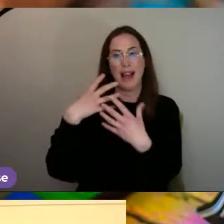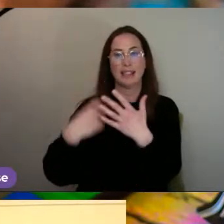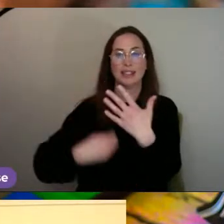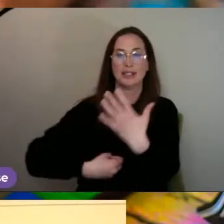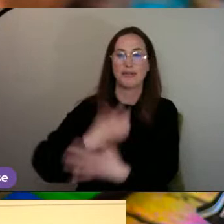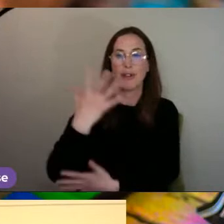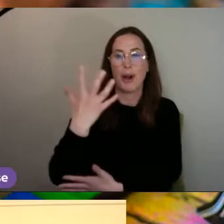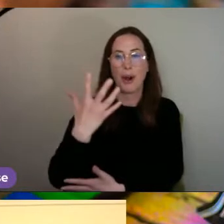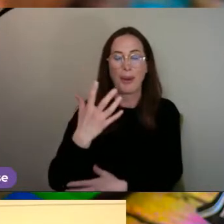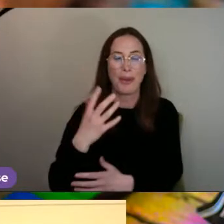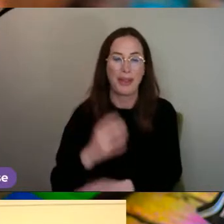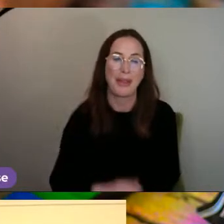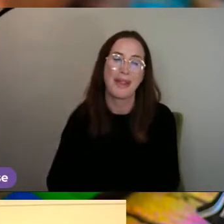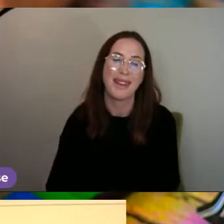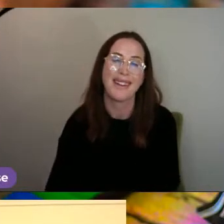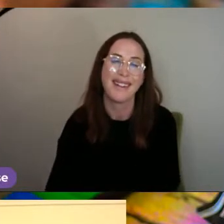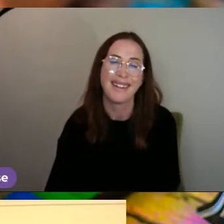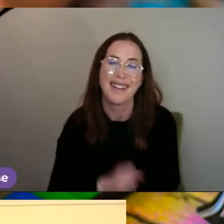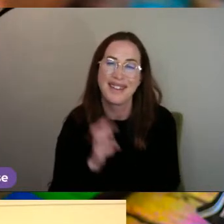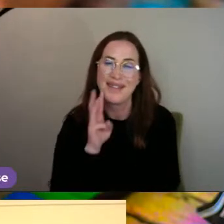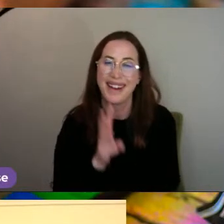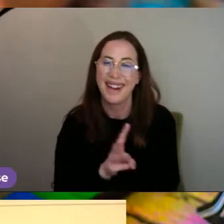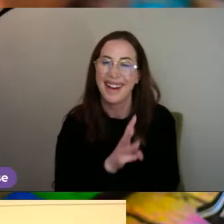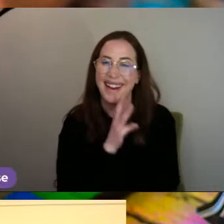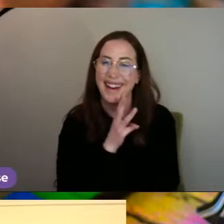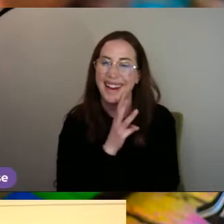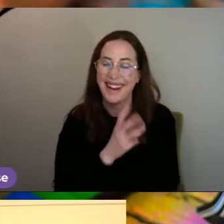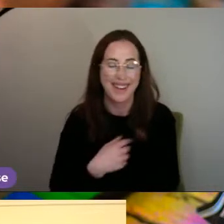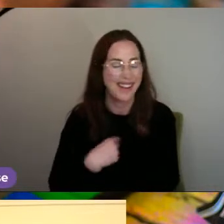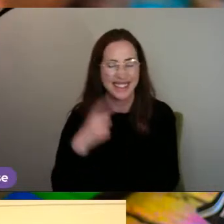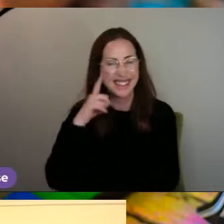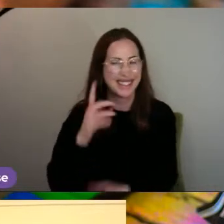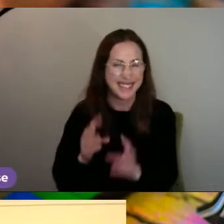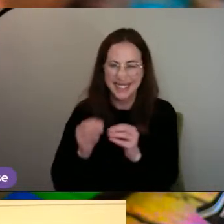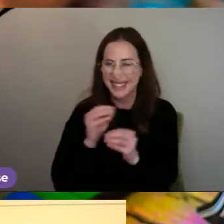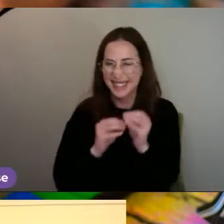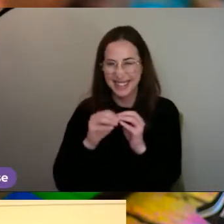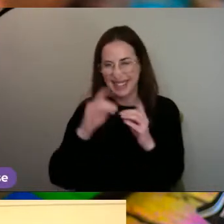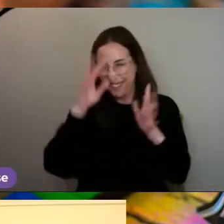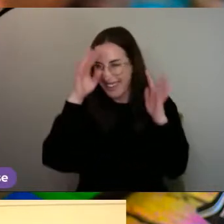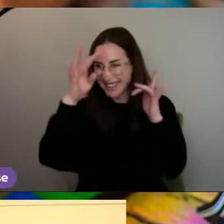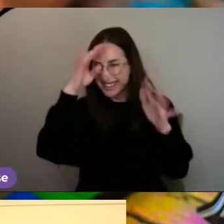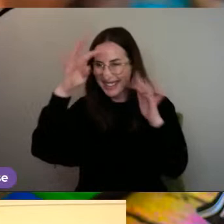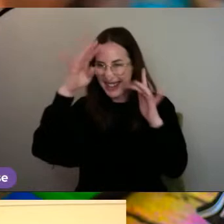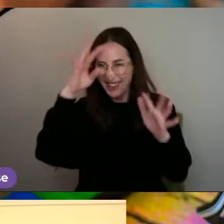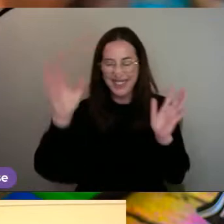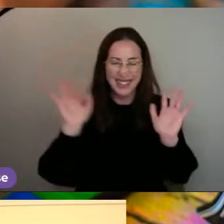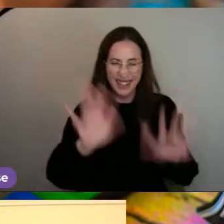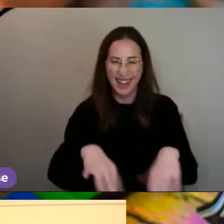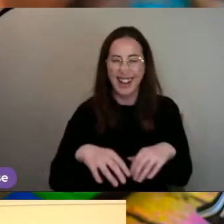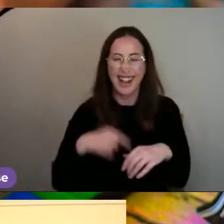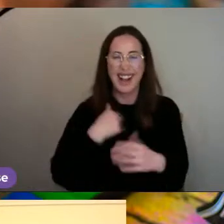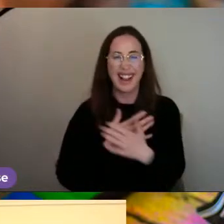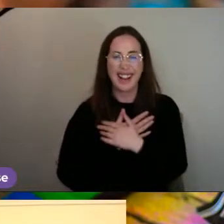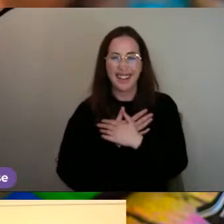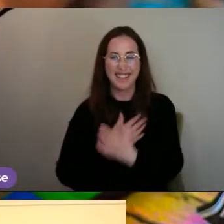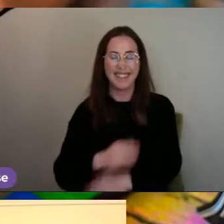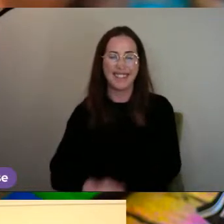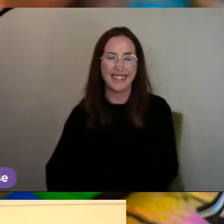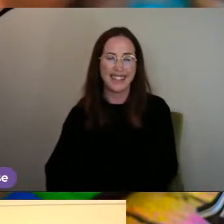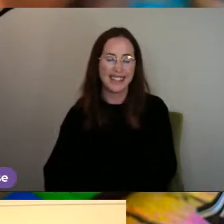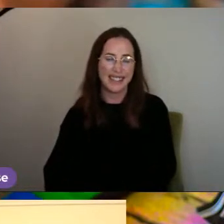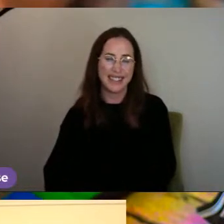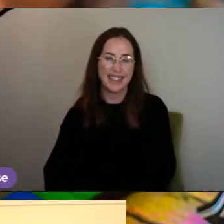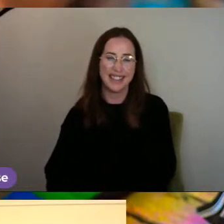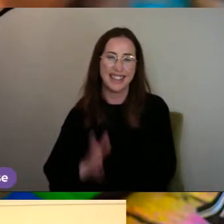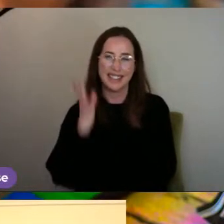Oh, wow. I knew you were going to come up with something philosophical and deep. I love it. And you look